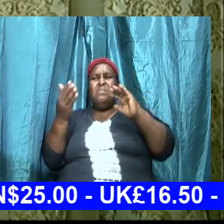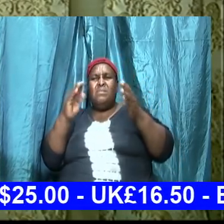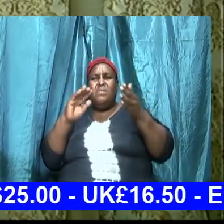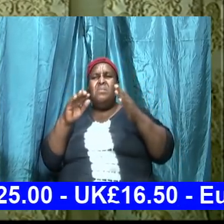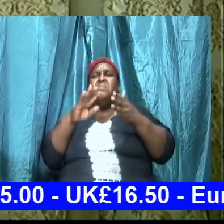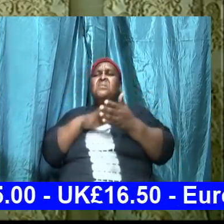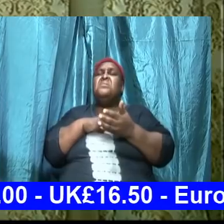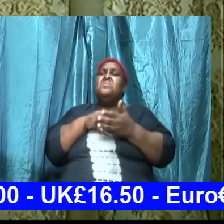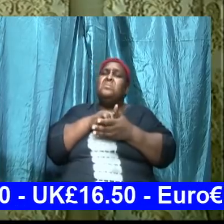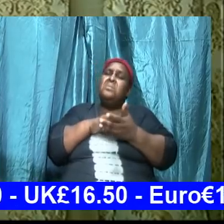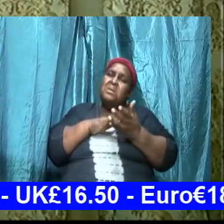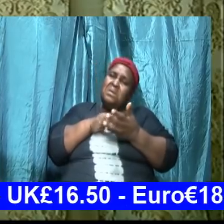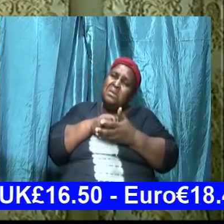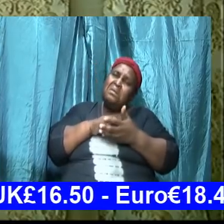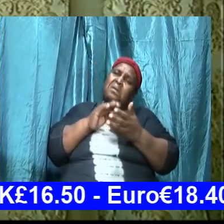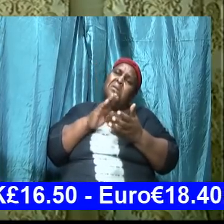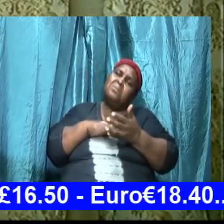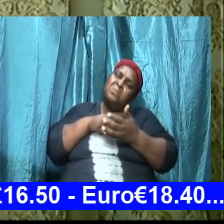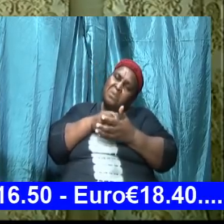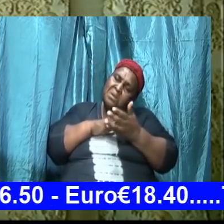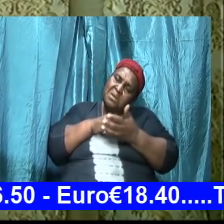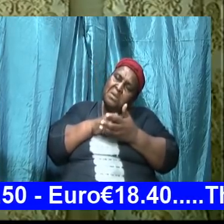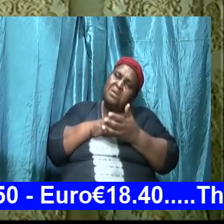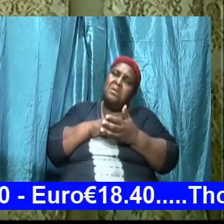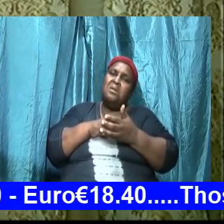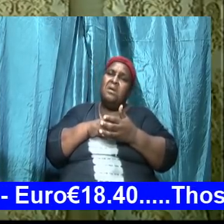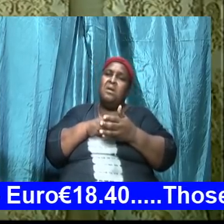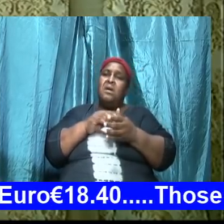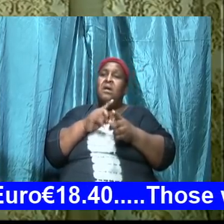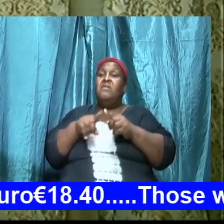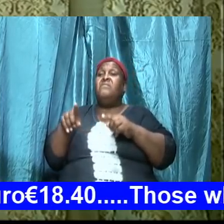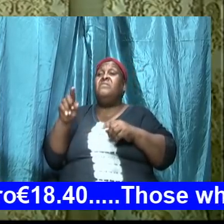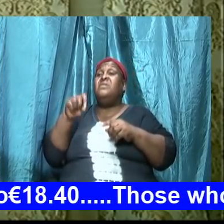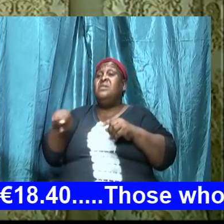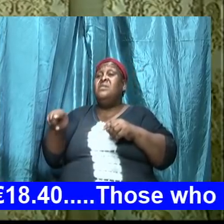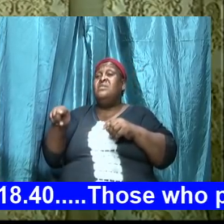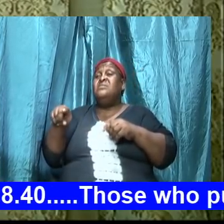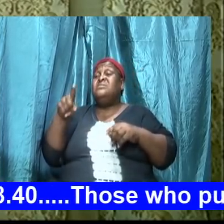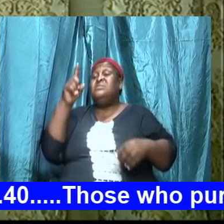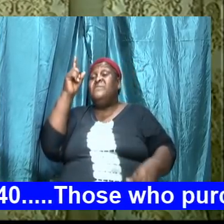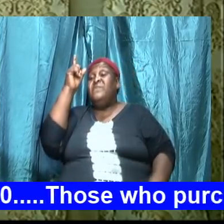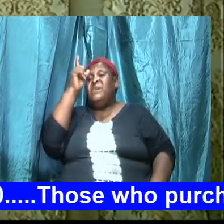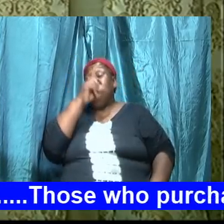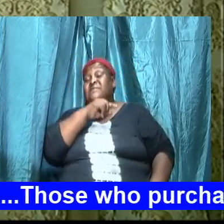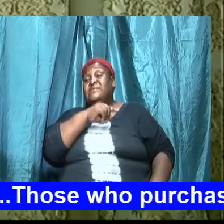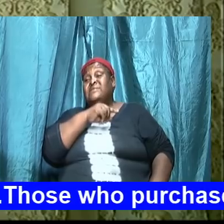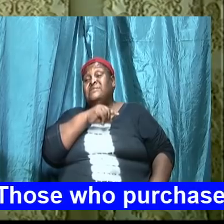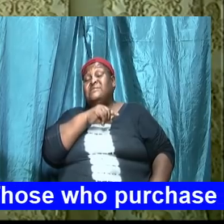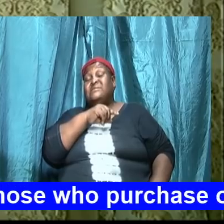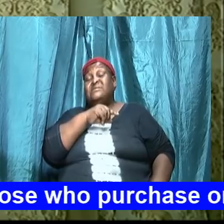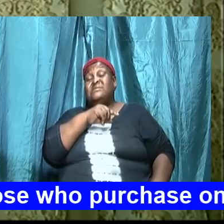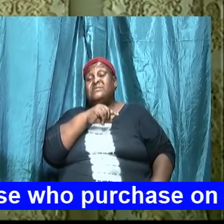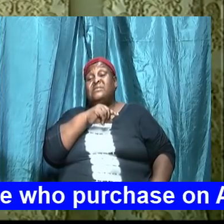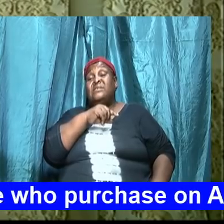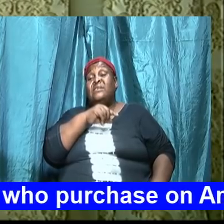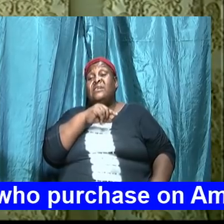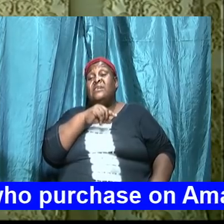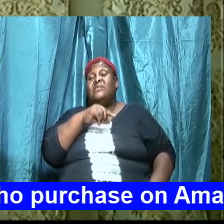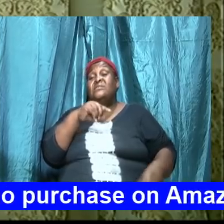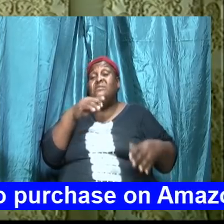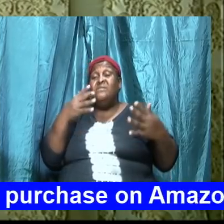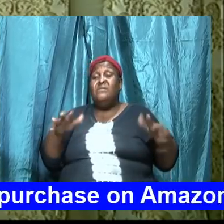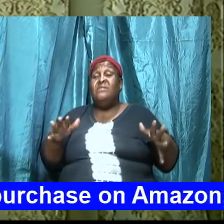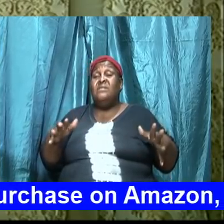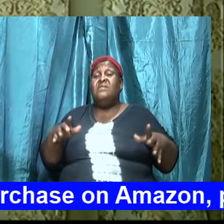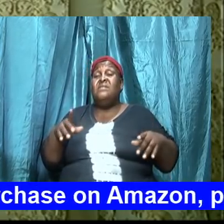then his devices comes after the devices then the